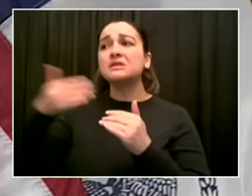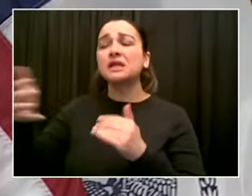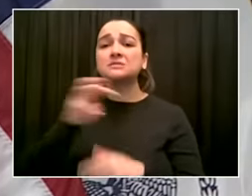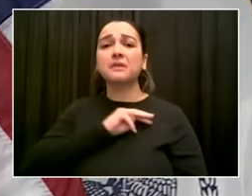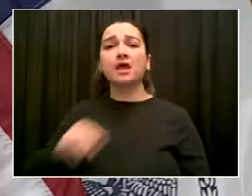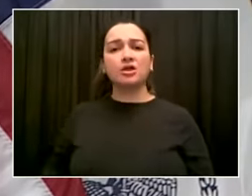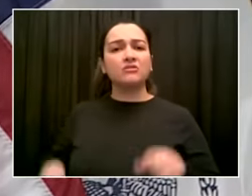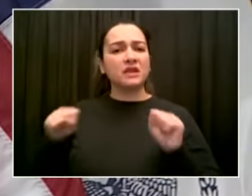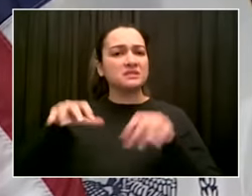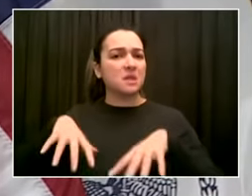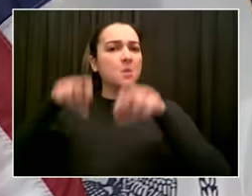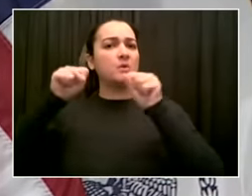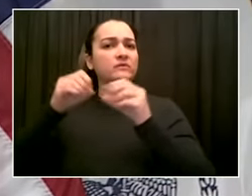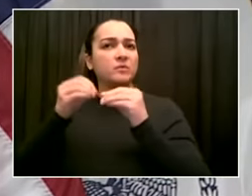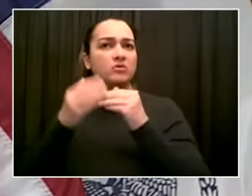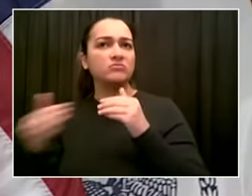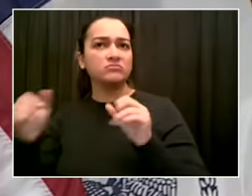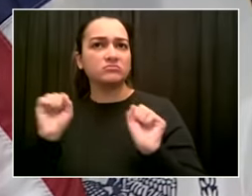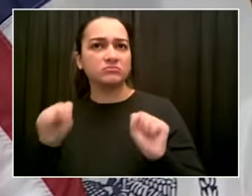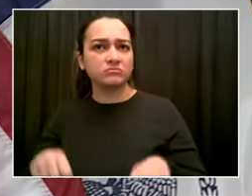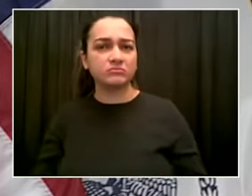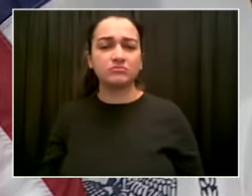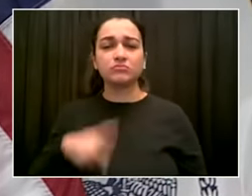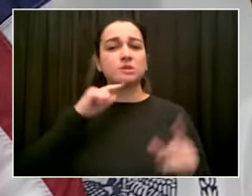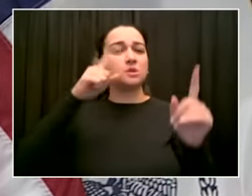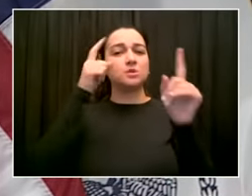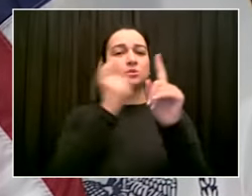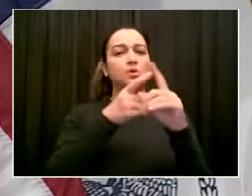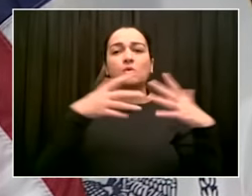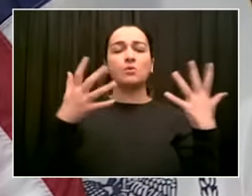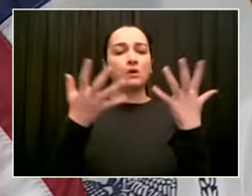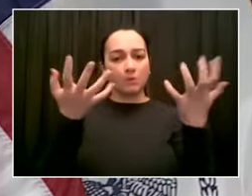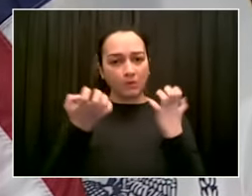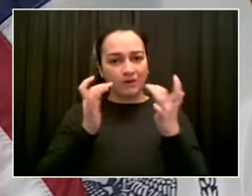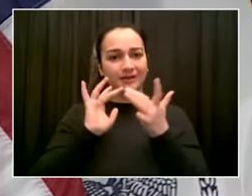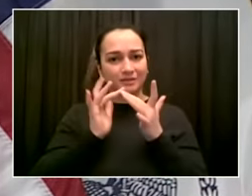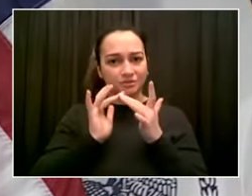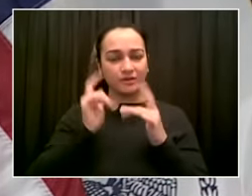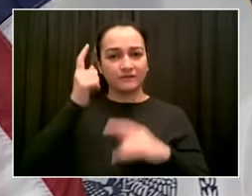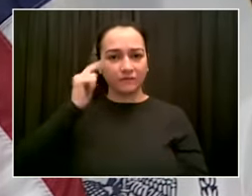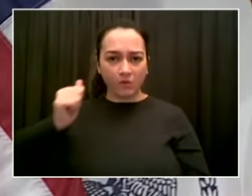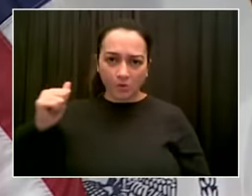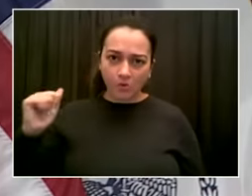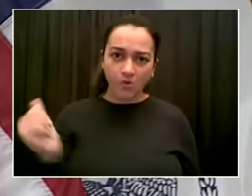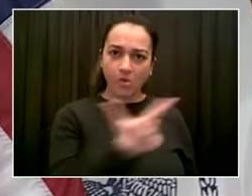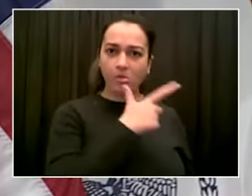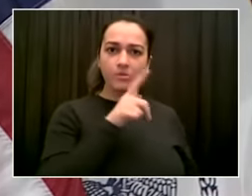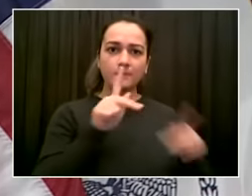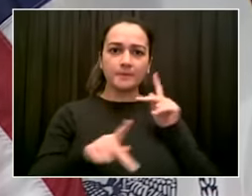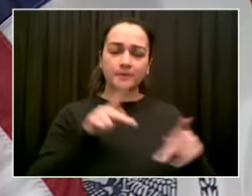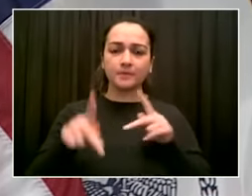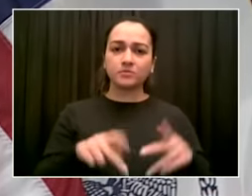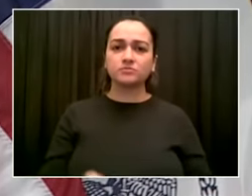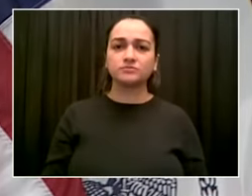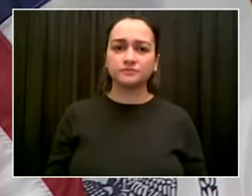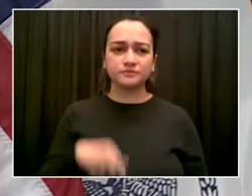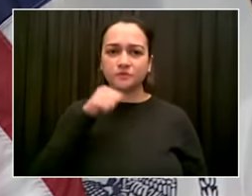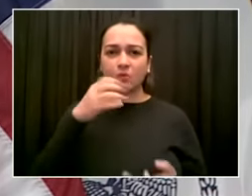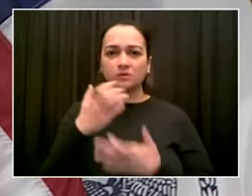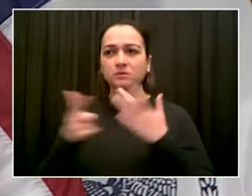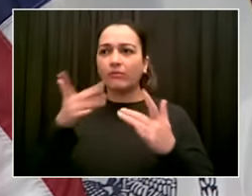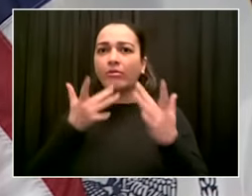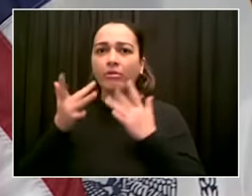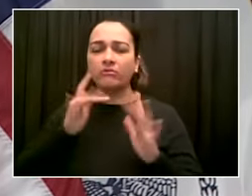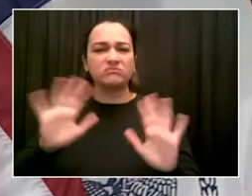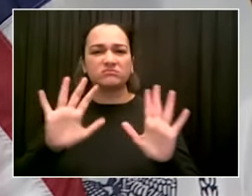appreciate this. This is where the imperfections of the relationship between government and the free enterprise system are really very